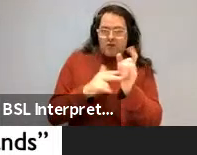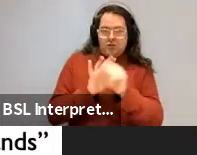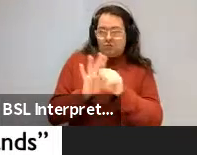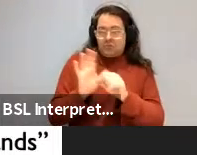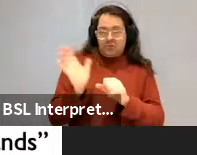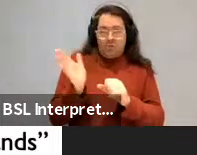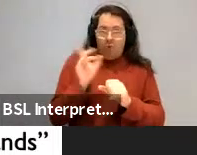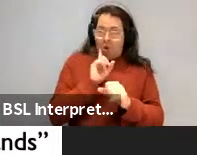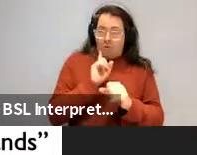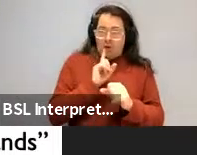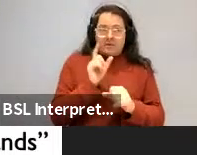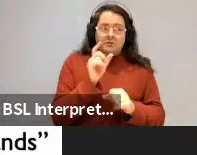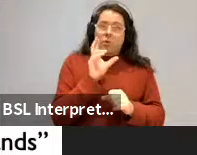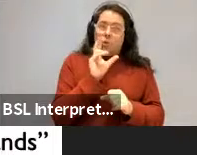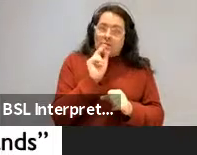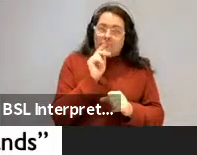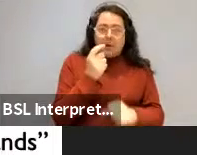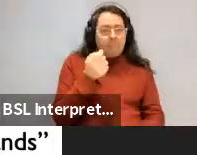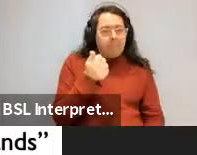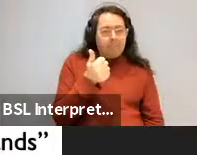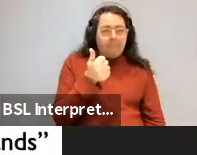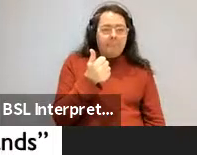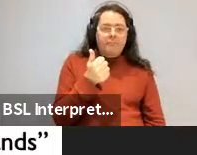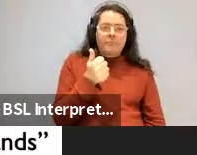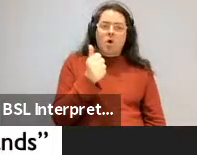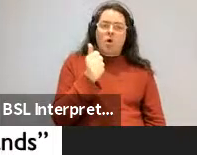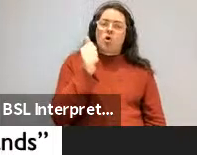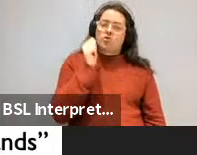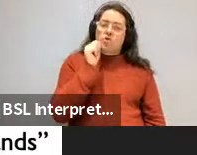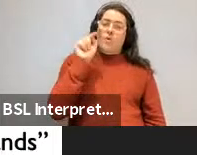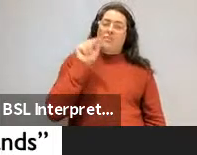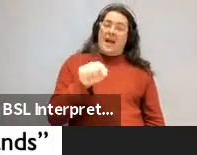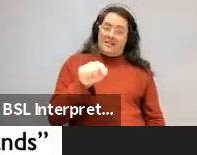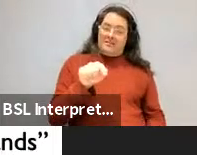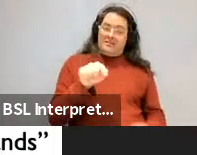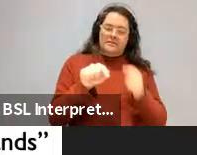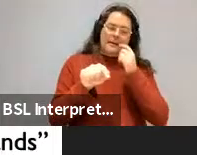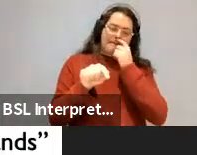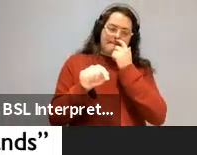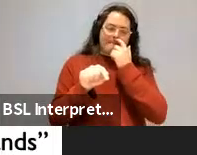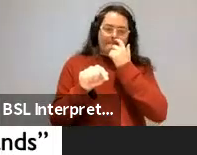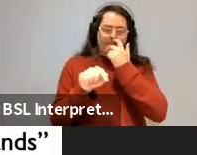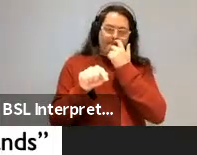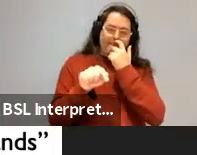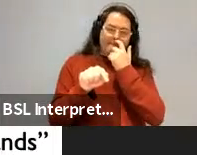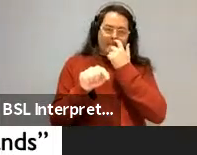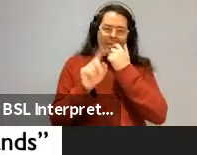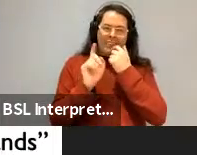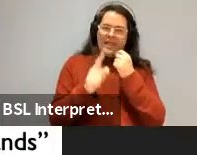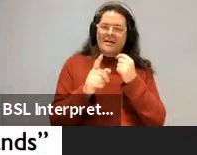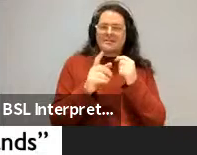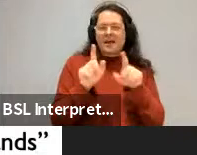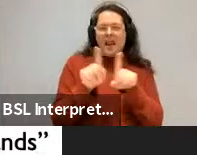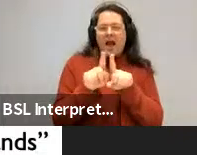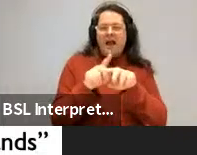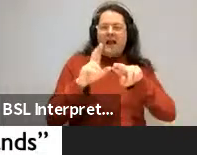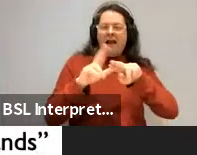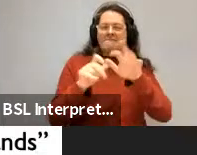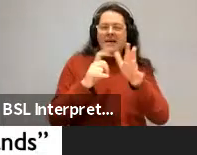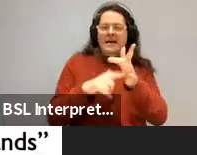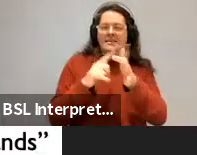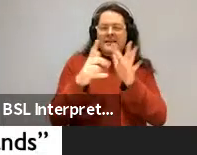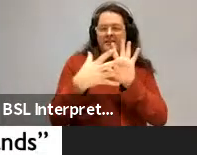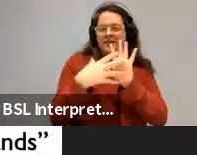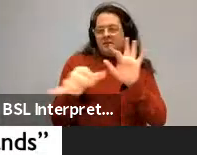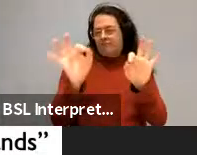independently. know, no, that is a little weird here. So it's usually given as the typical factive island, but it actually isn't, it actually isn't